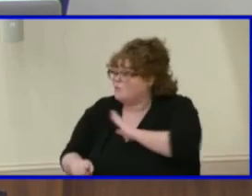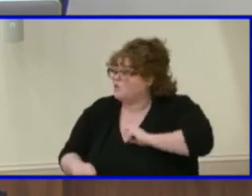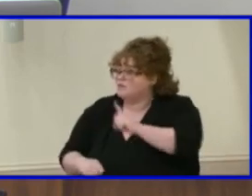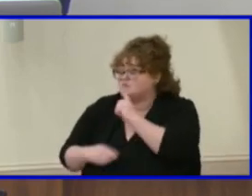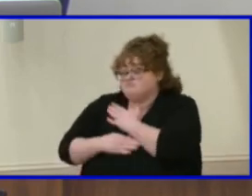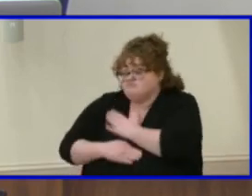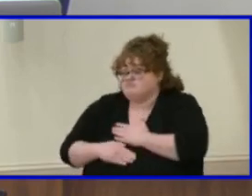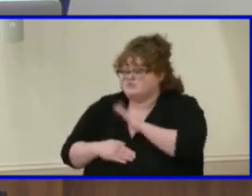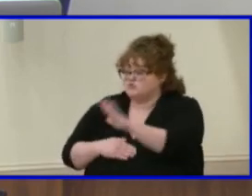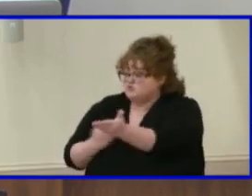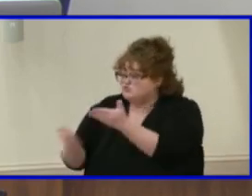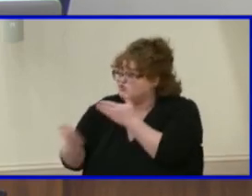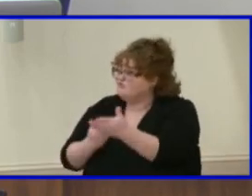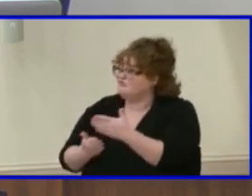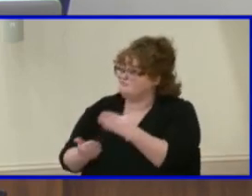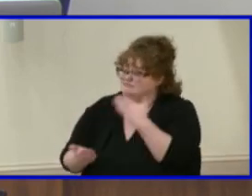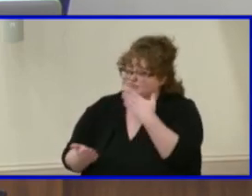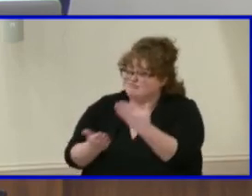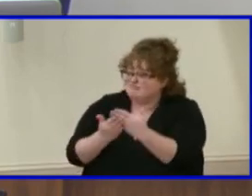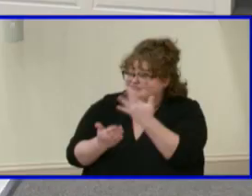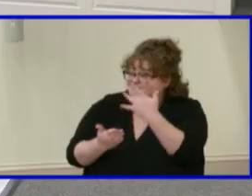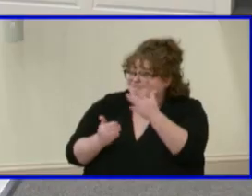wish you Godspeed. Yes, sir. Thank you.